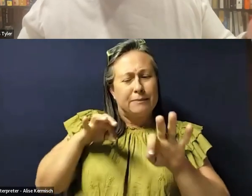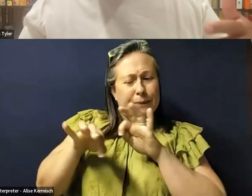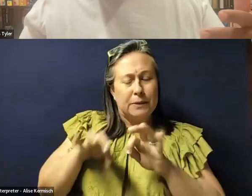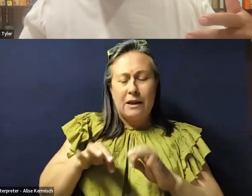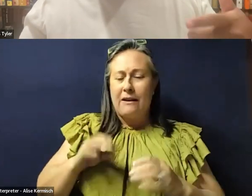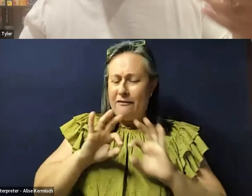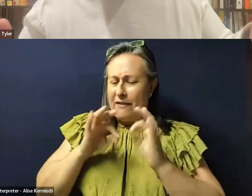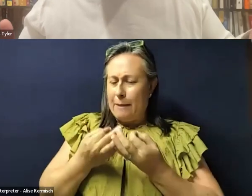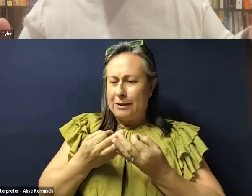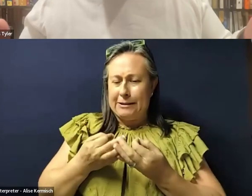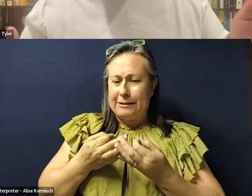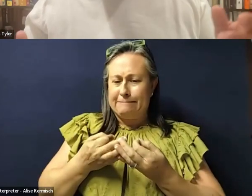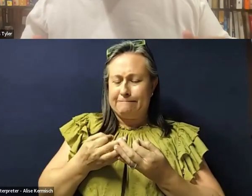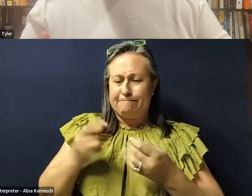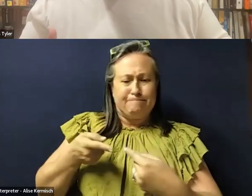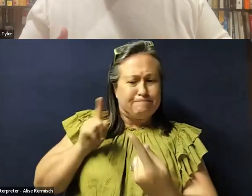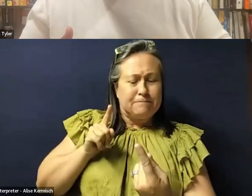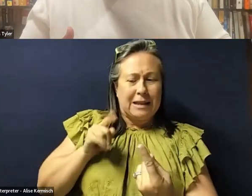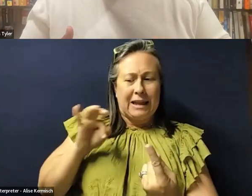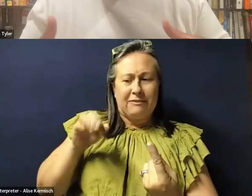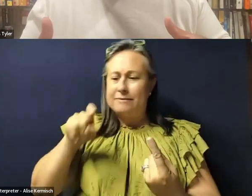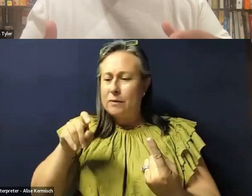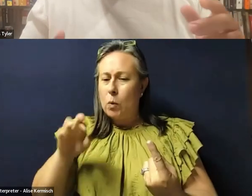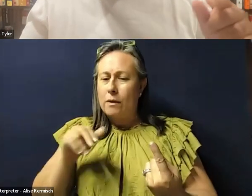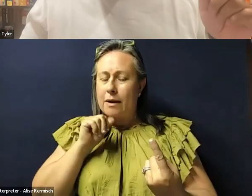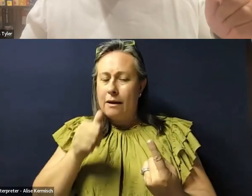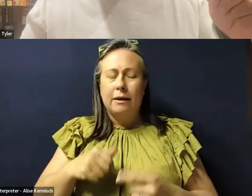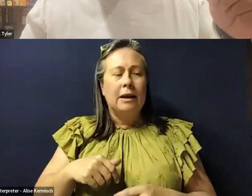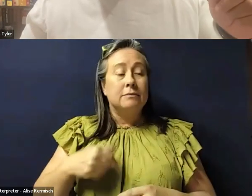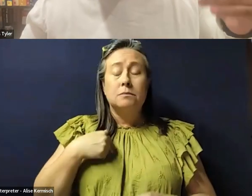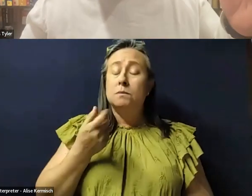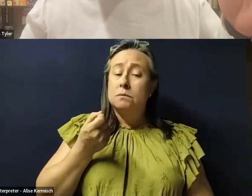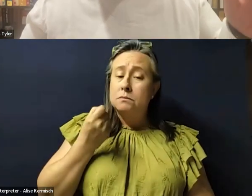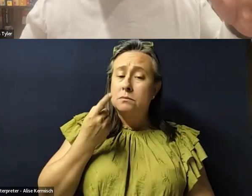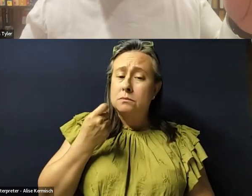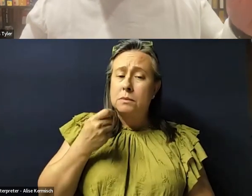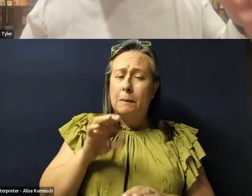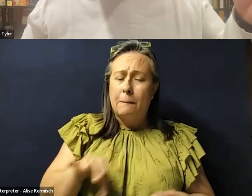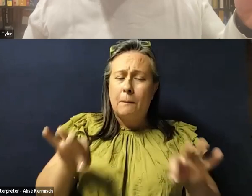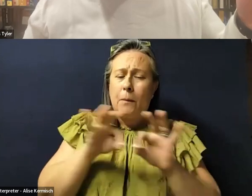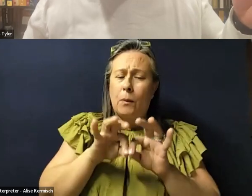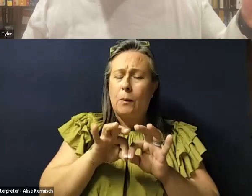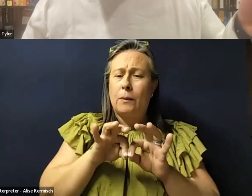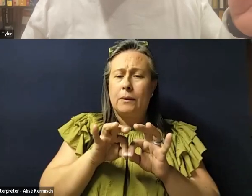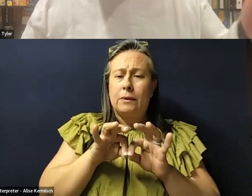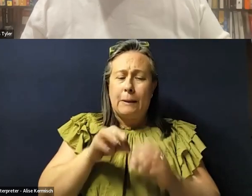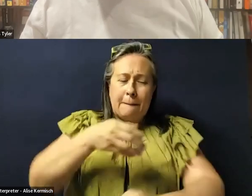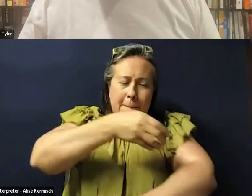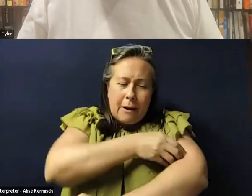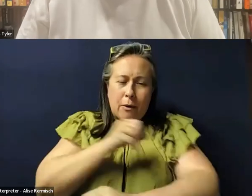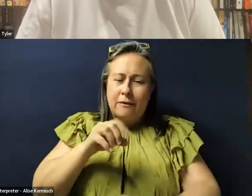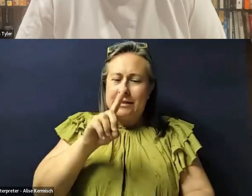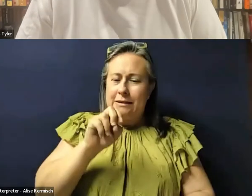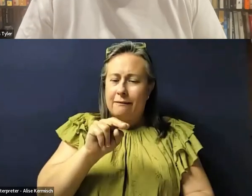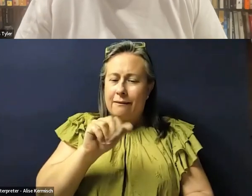disputed whether or not that was necessary, and while I understand the importance and significance and power of DNA testing,